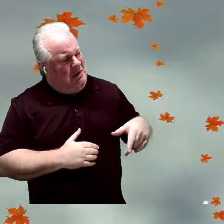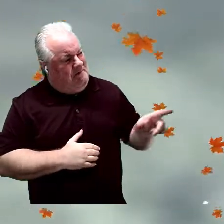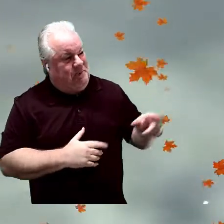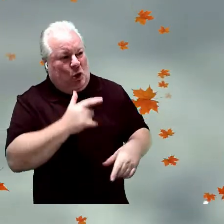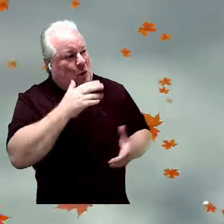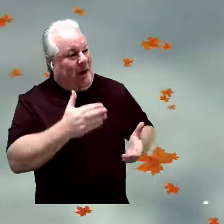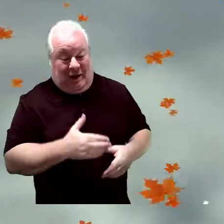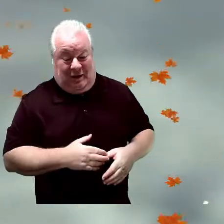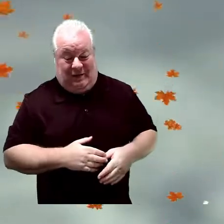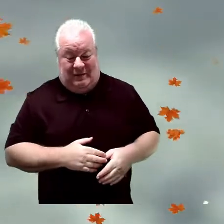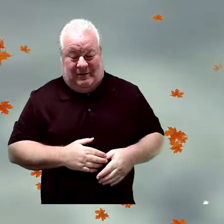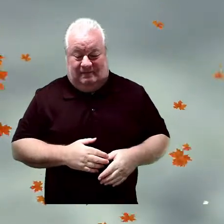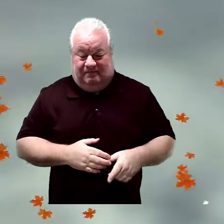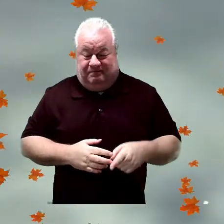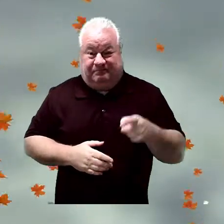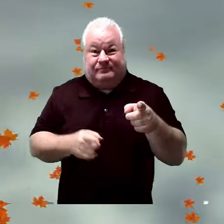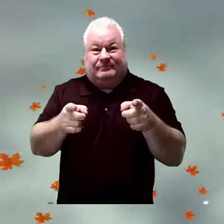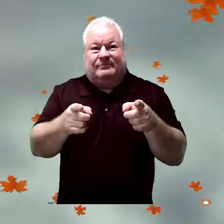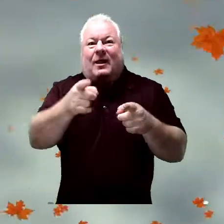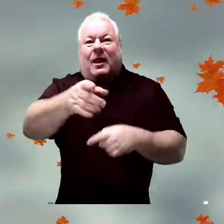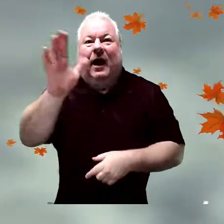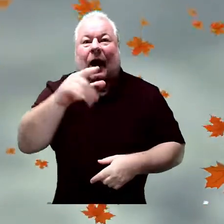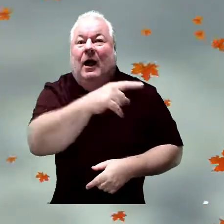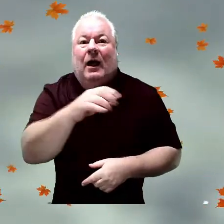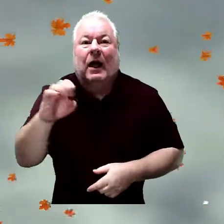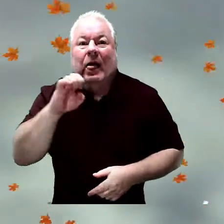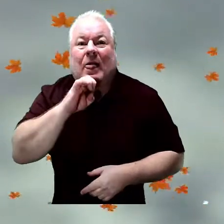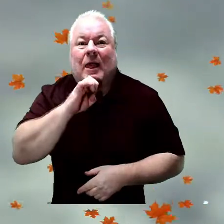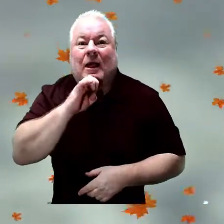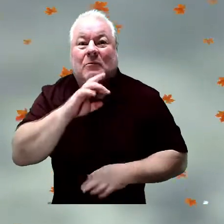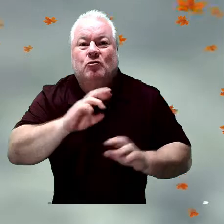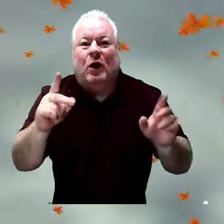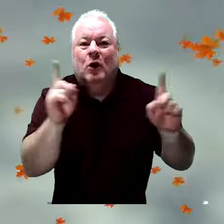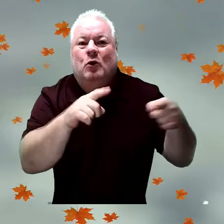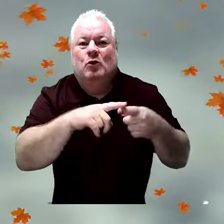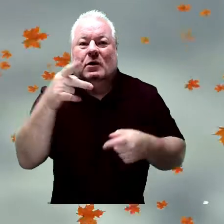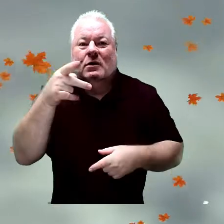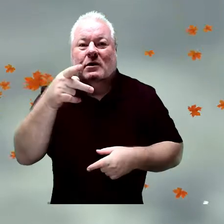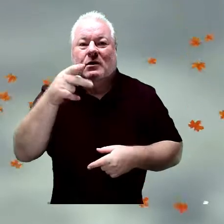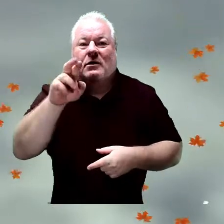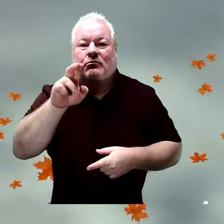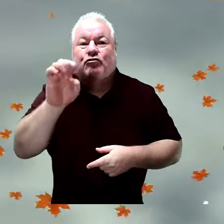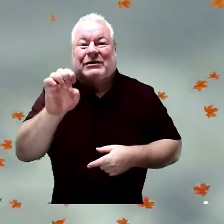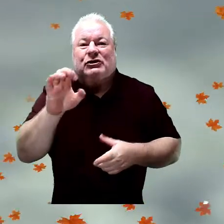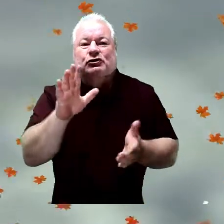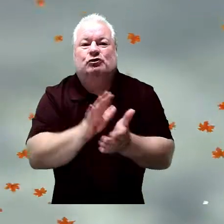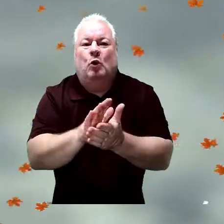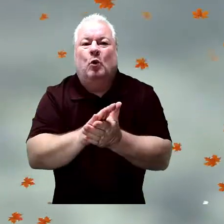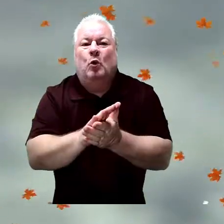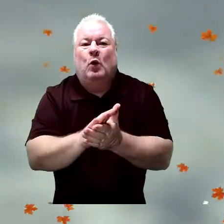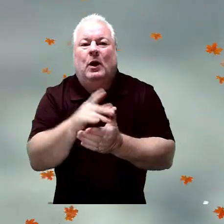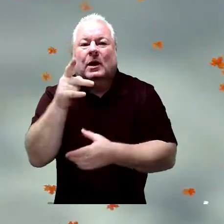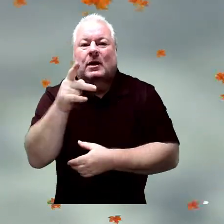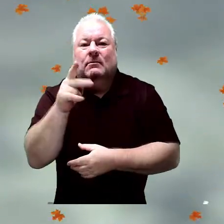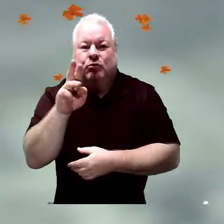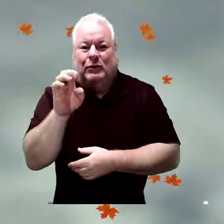well, hey, look who's here. Oh, hi. Elmo is about to go into his preschool here, but sometimes it's